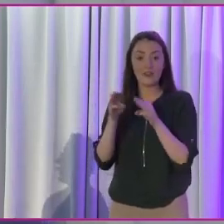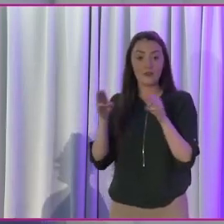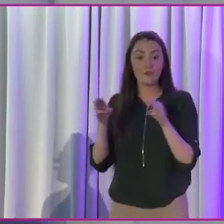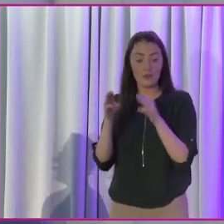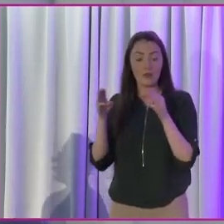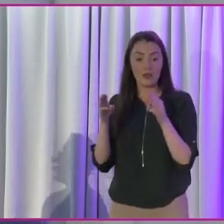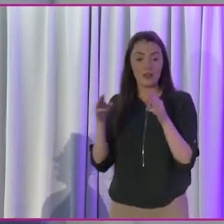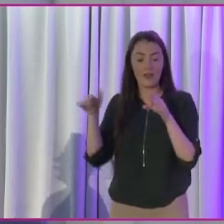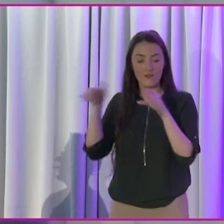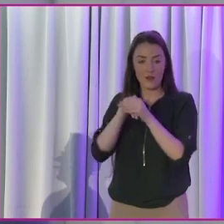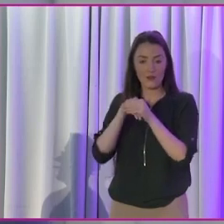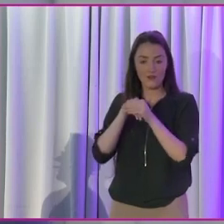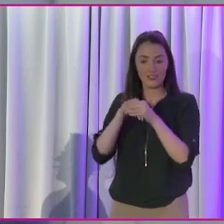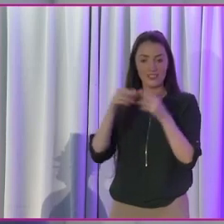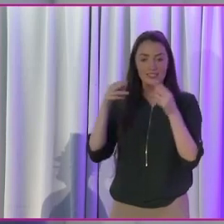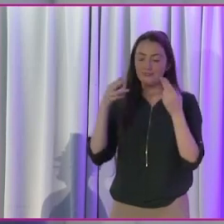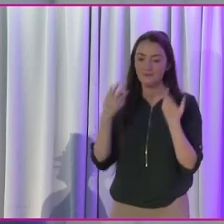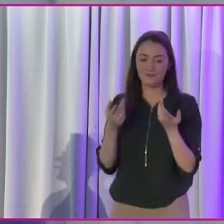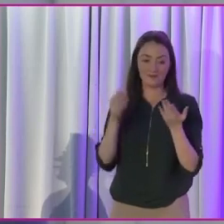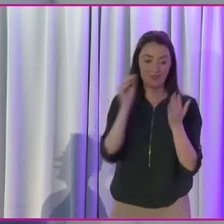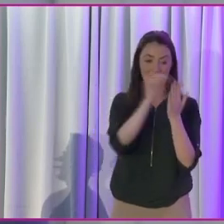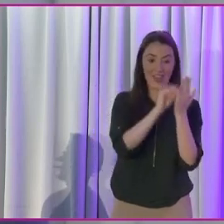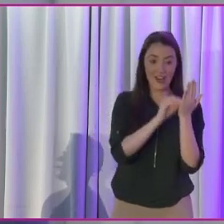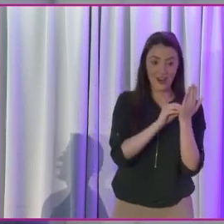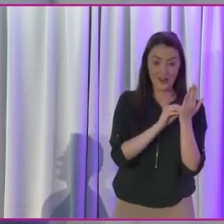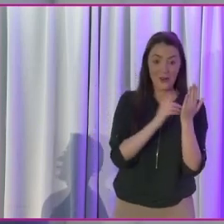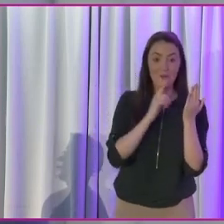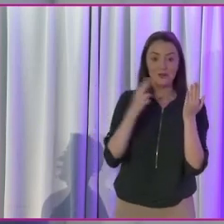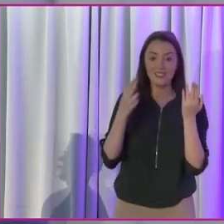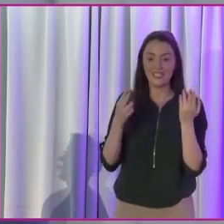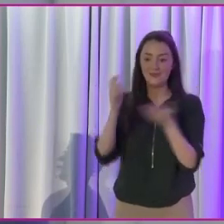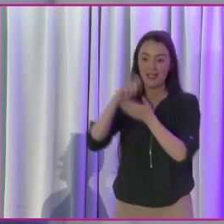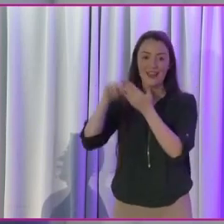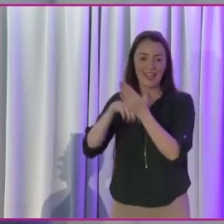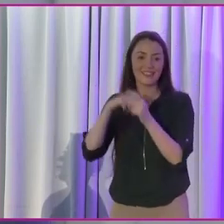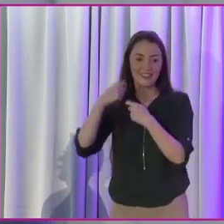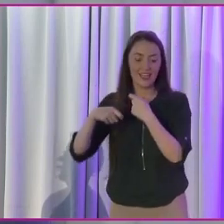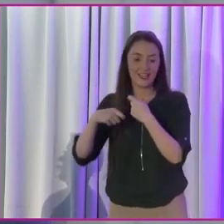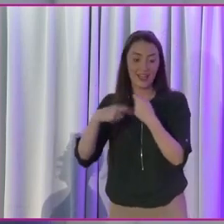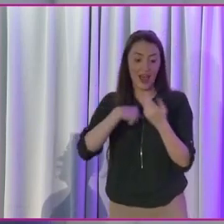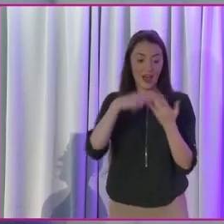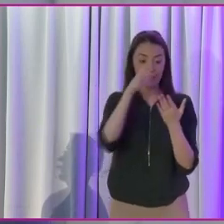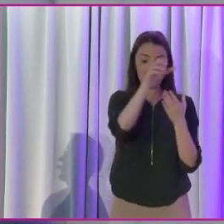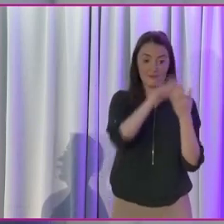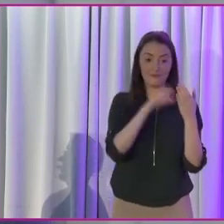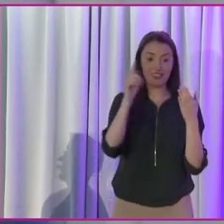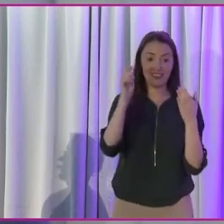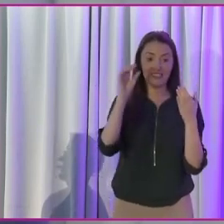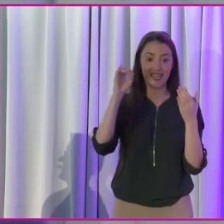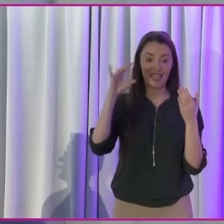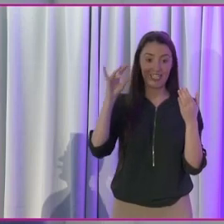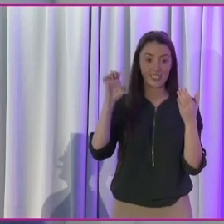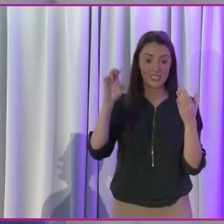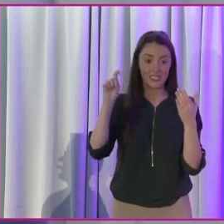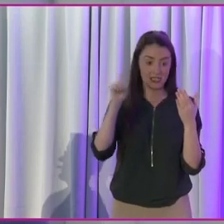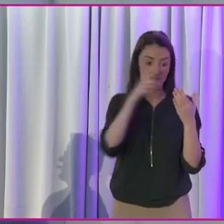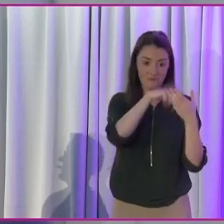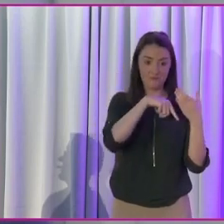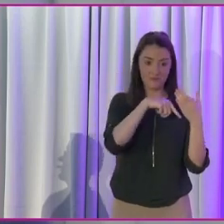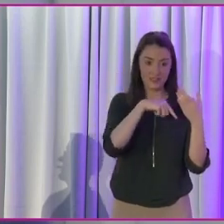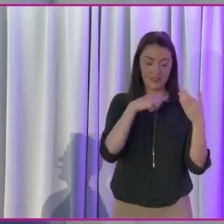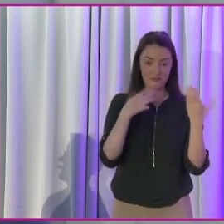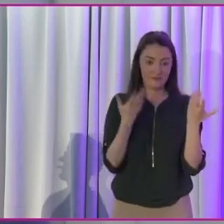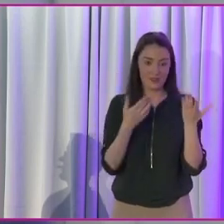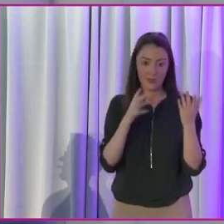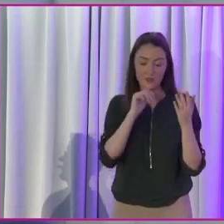is one thing, getting them elected is a completely different thing. I was, I was on the ticket for first time in 99, I didn't get elected, learned a lot from it.